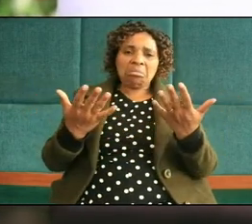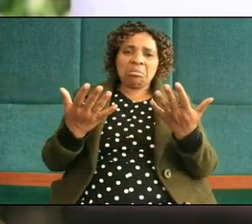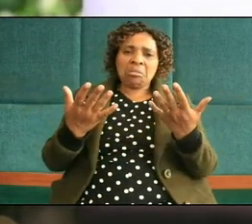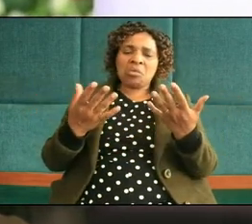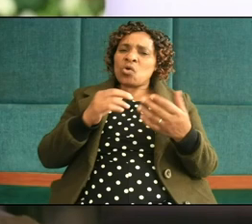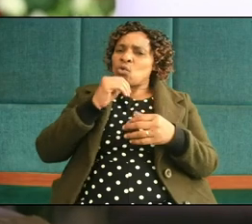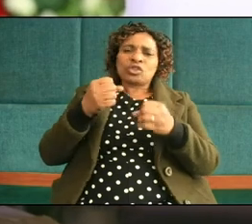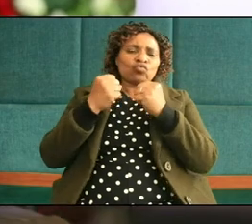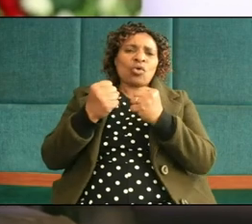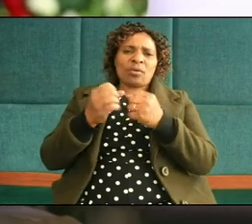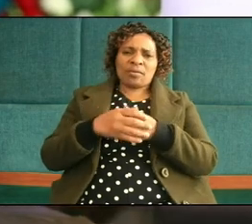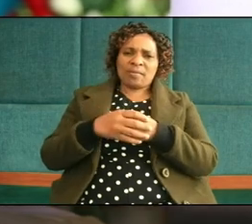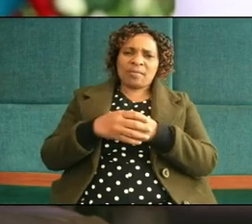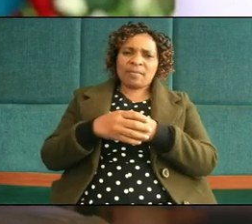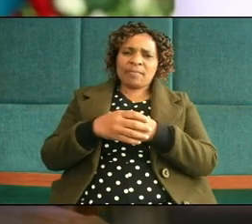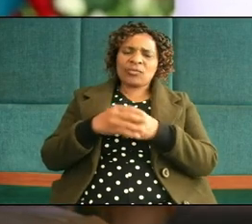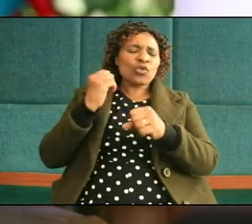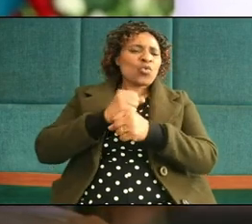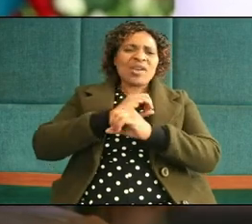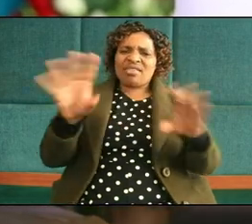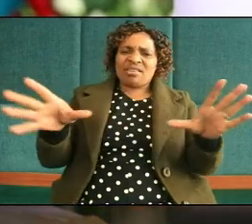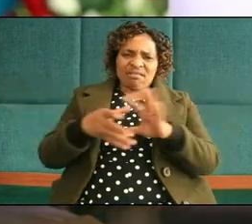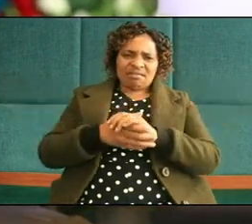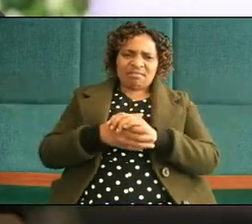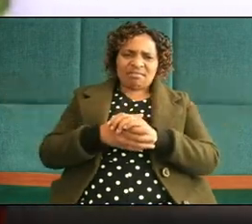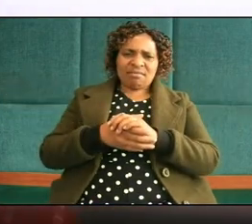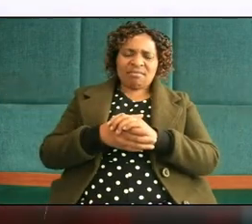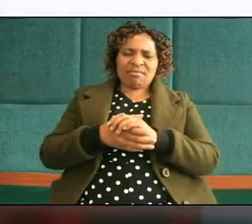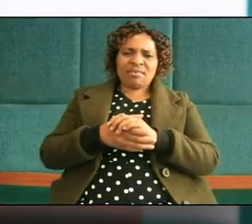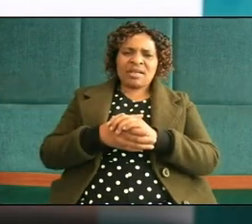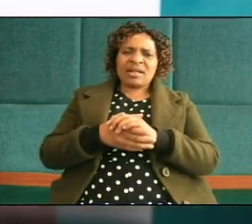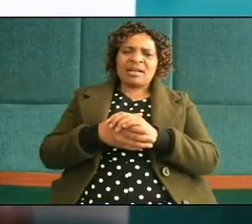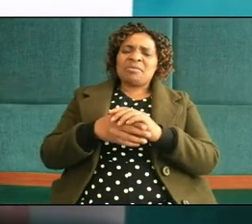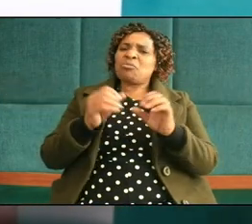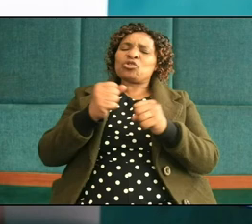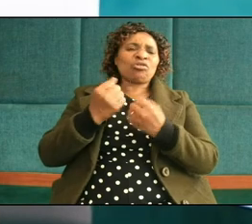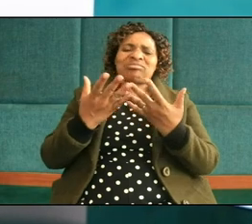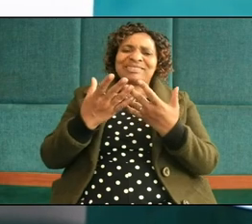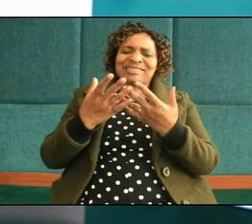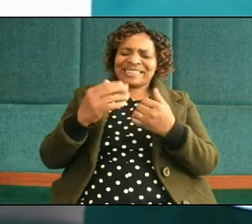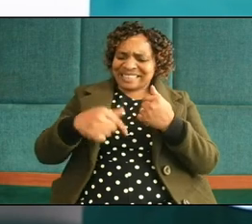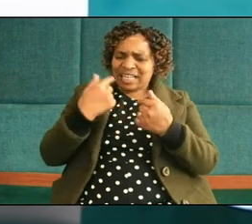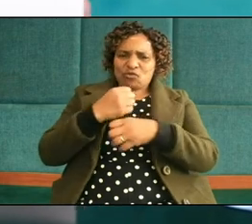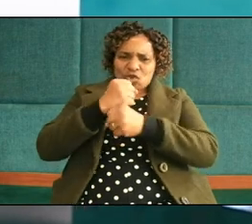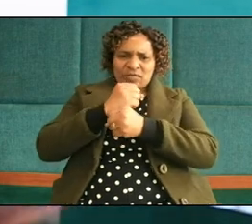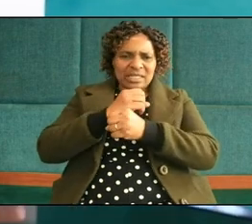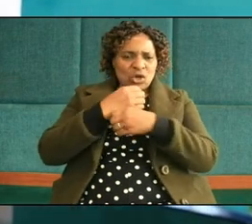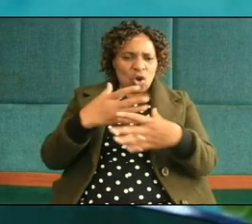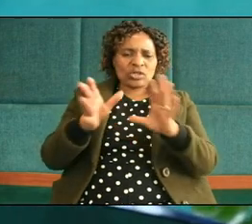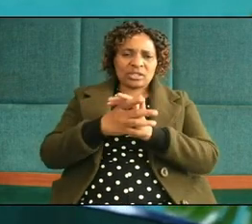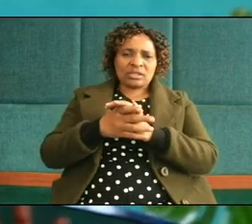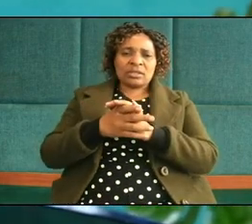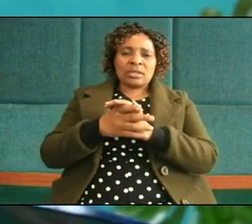fearful they can't do anything and their self esteem is very low she gets